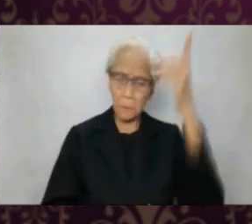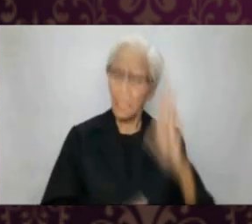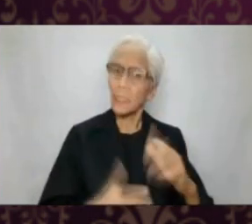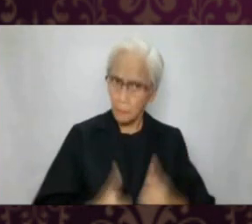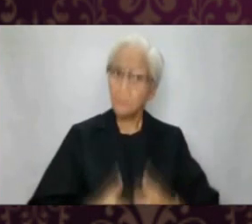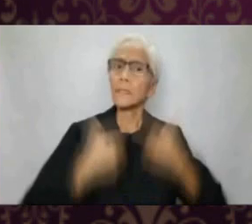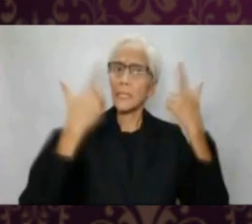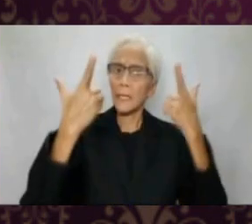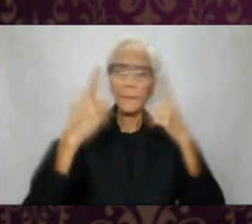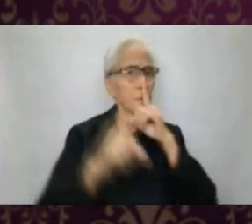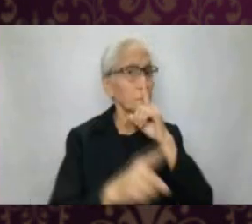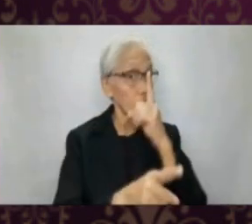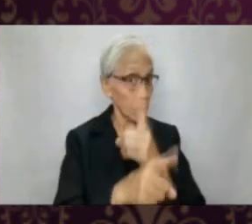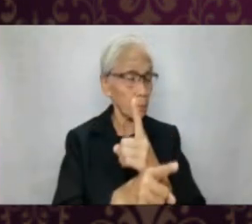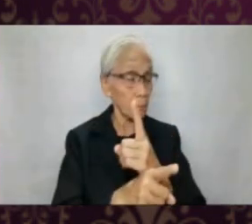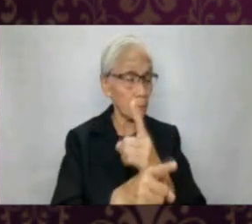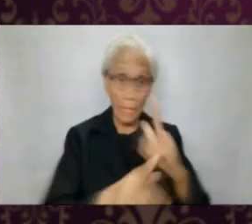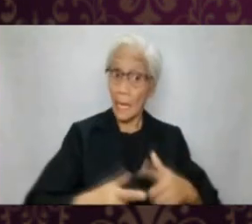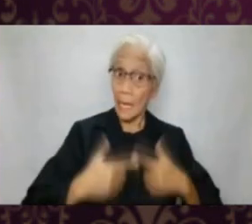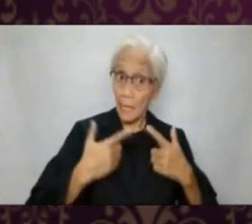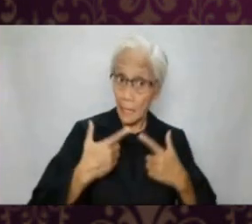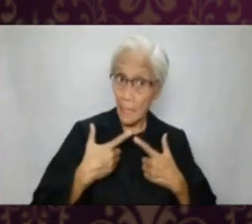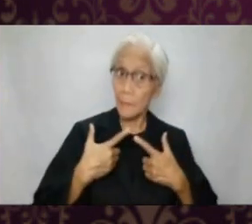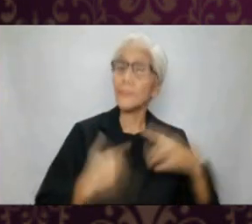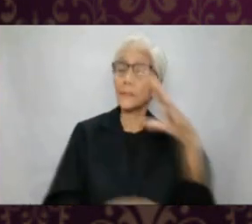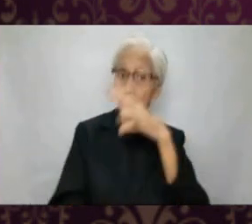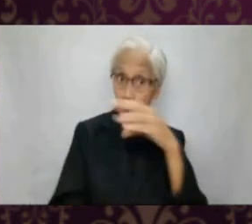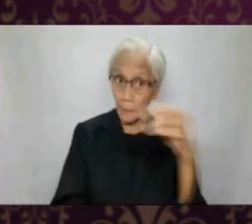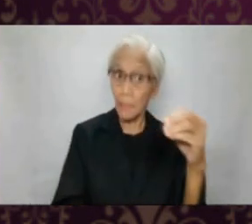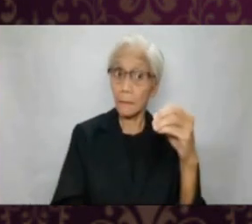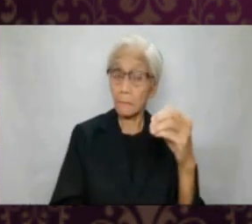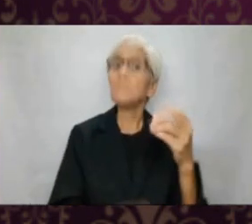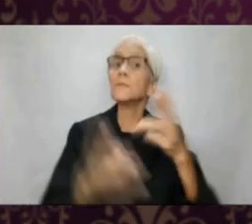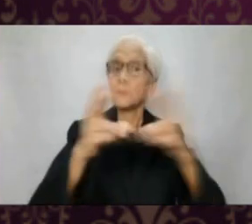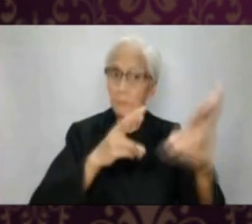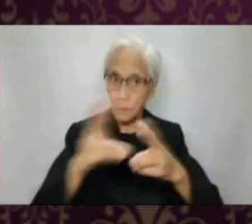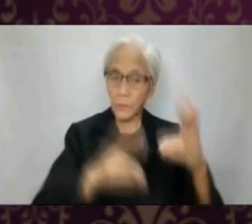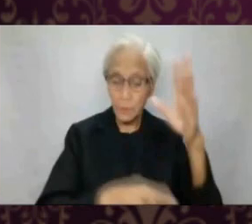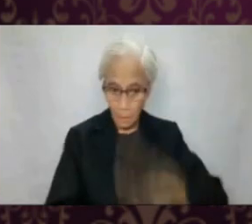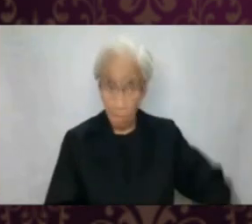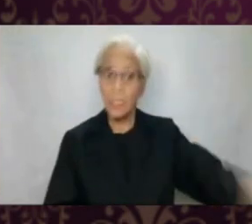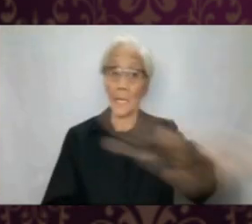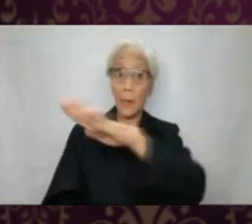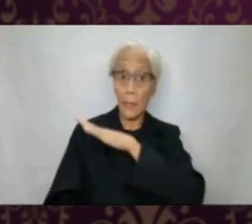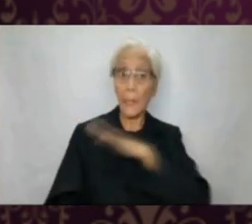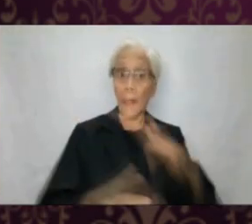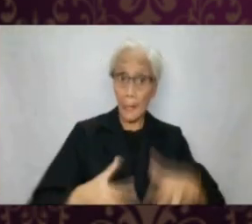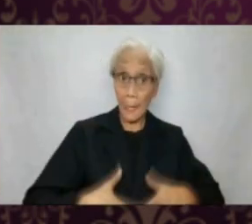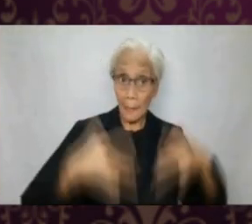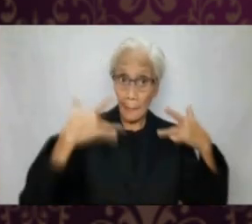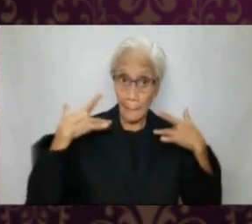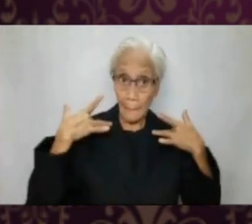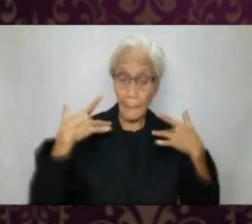exists, that He is alive, that He indeed lives, and that